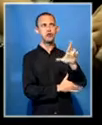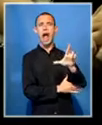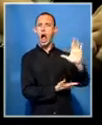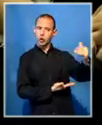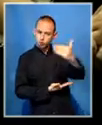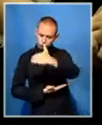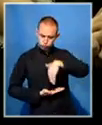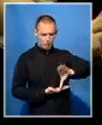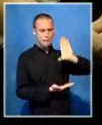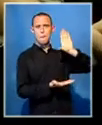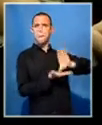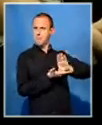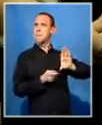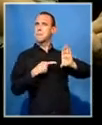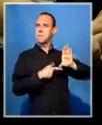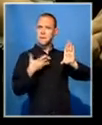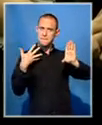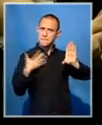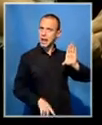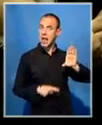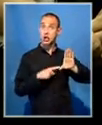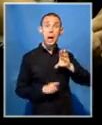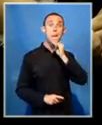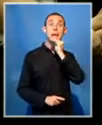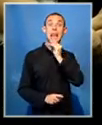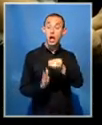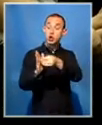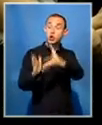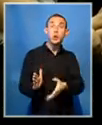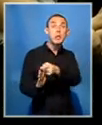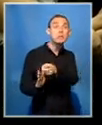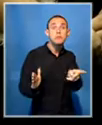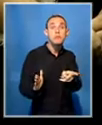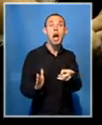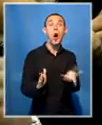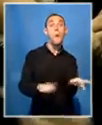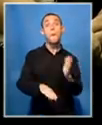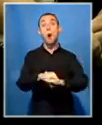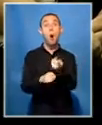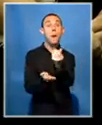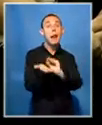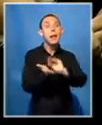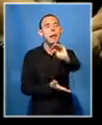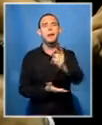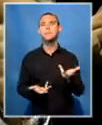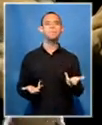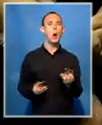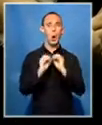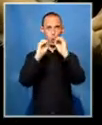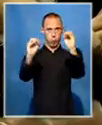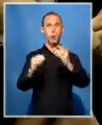of course. We found that money, there was no fee, there's no fee increment for 2016 and then it was outsourcing.